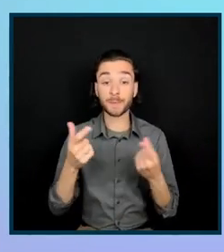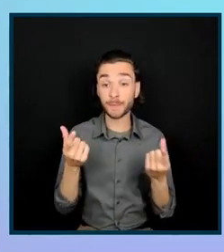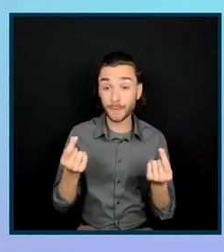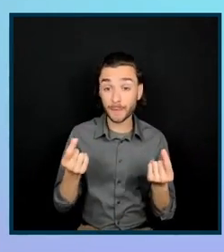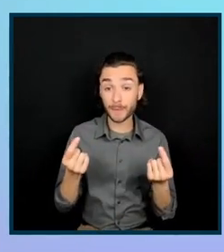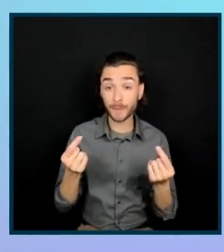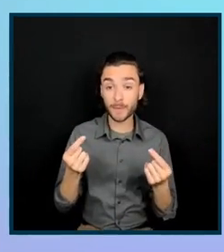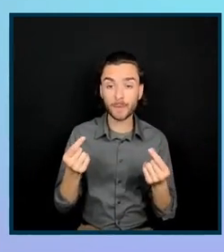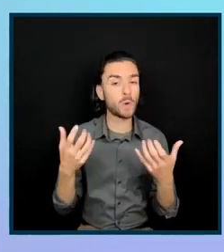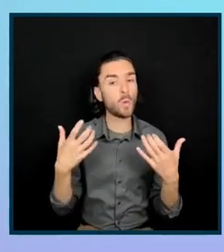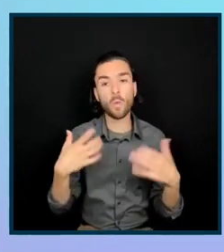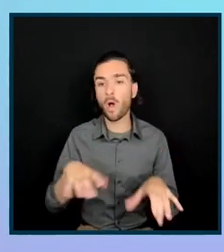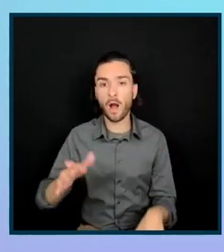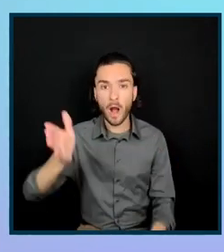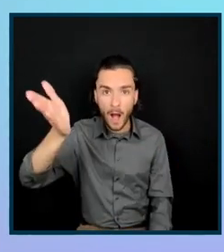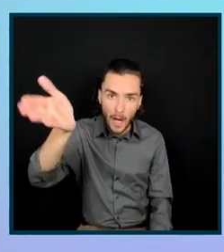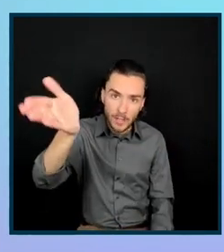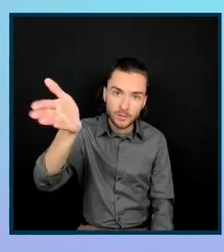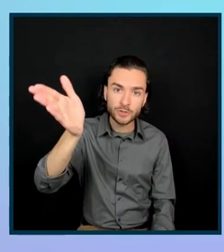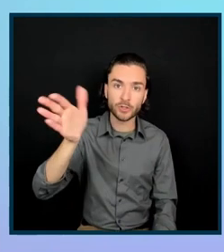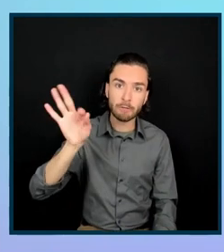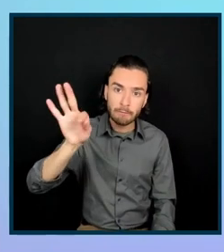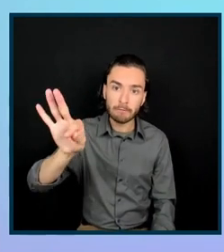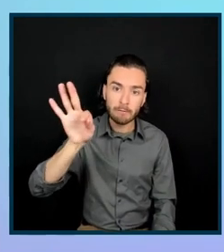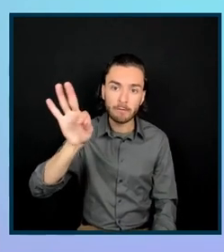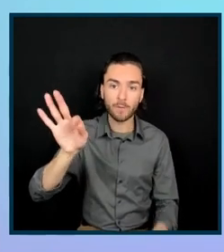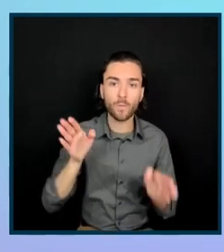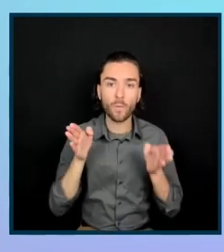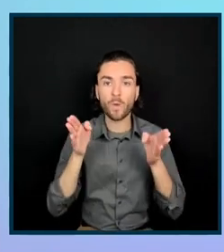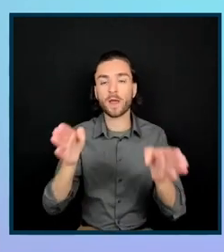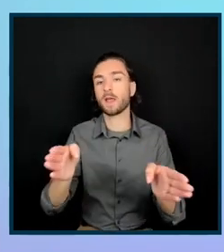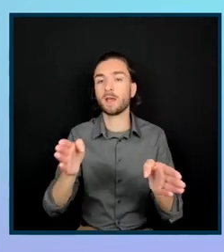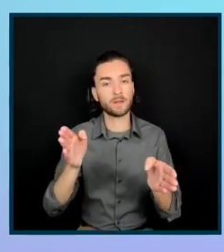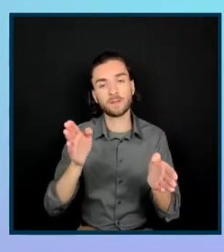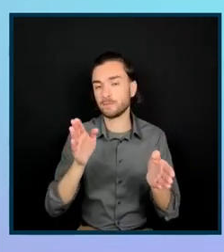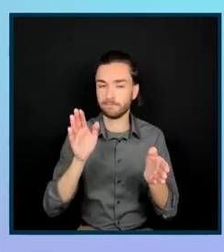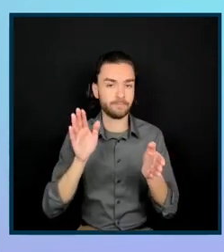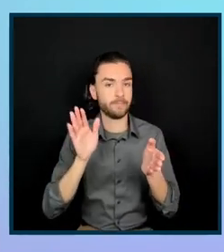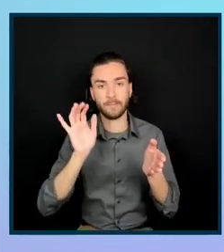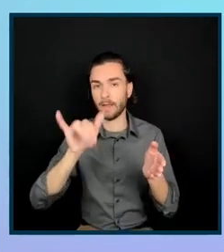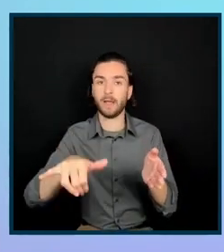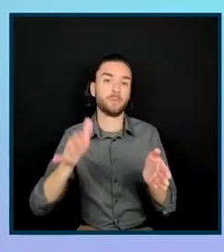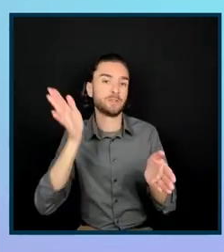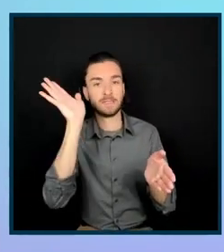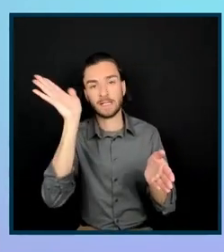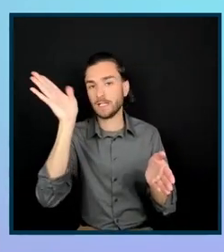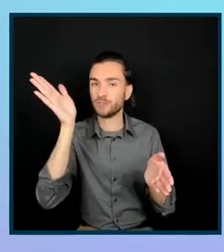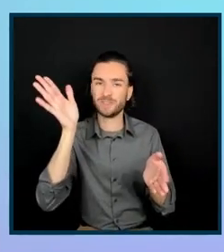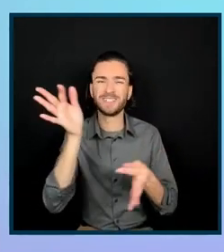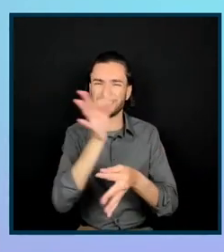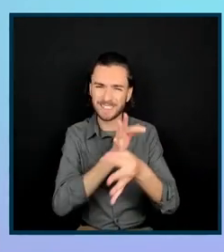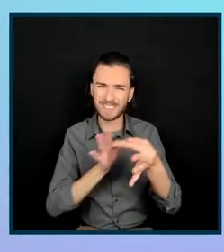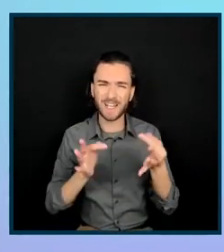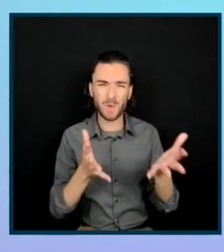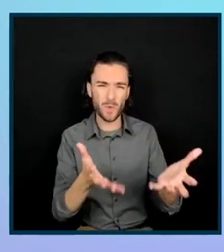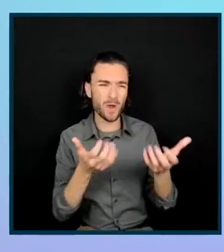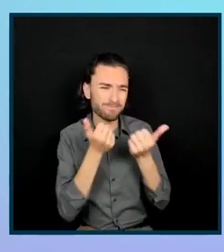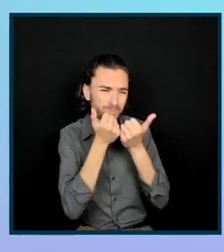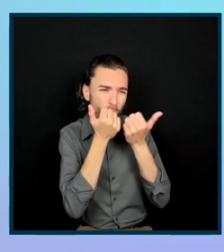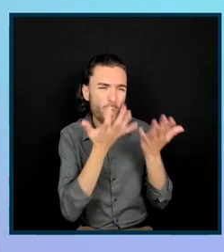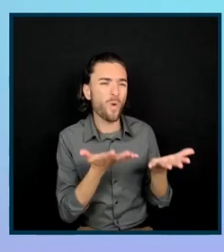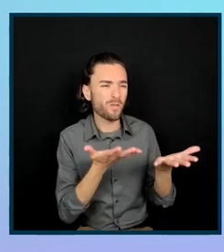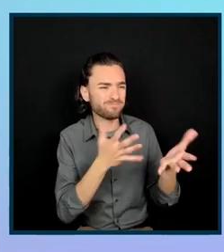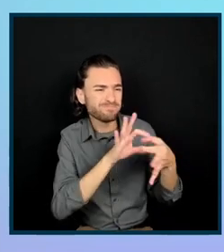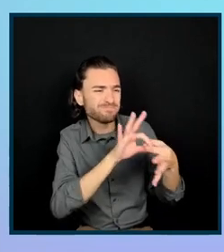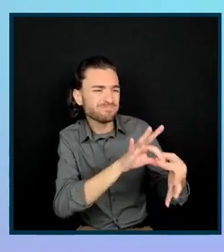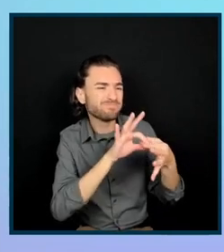from like a lecture style of presenting this material to folks because we want this to be a more inviting and empowering experience. So,